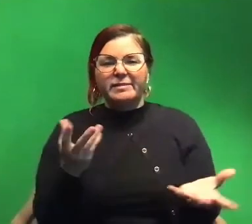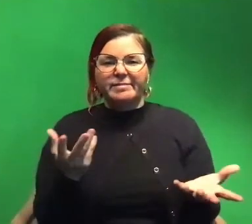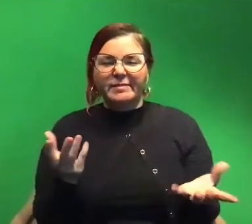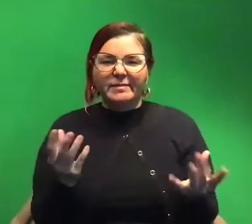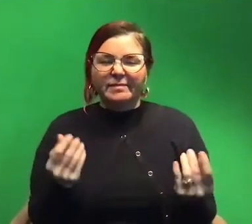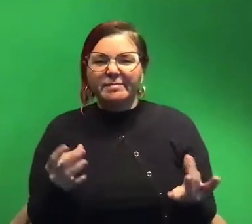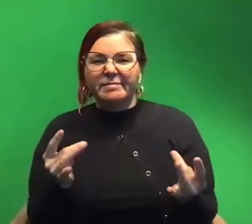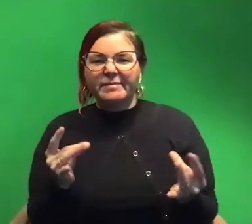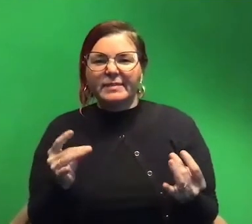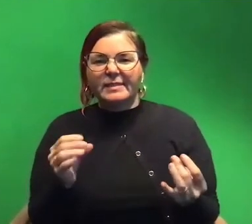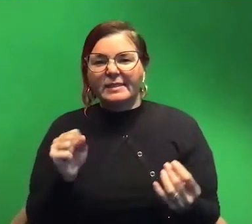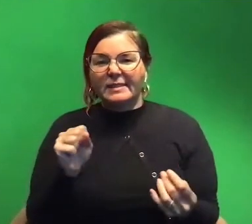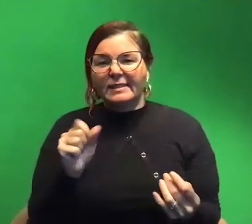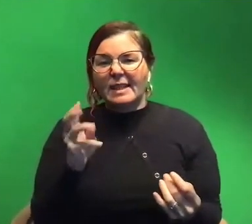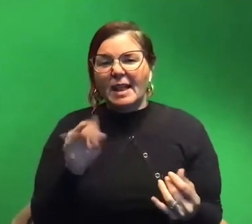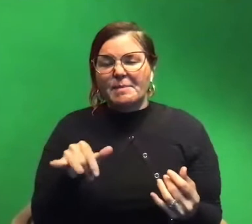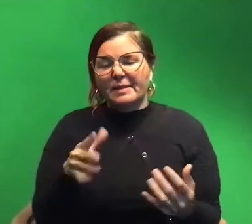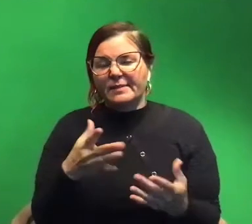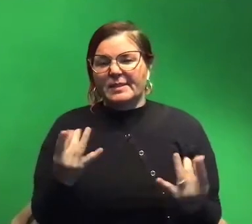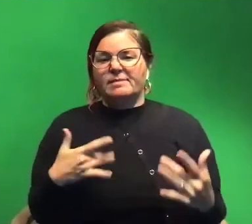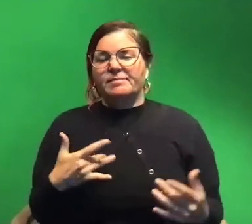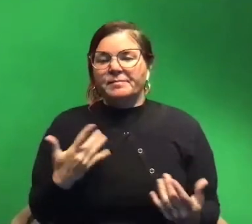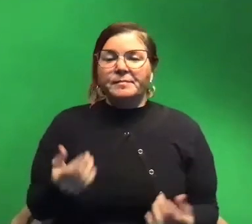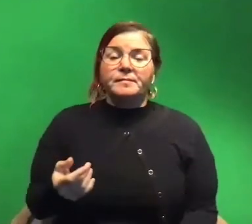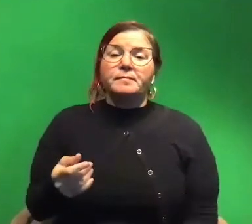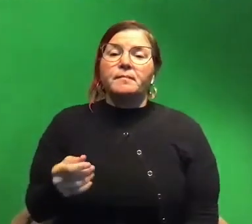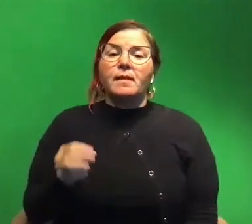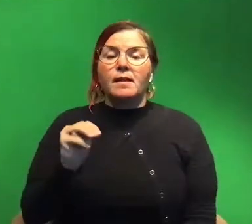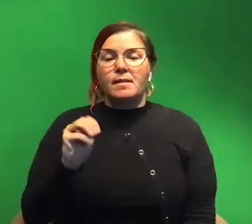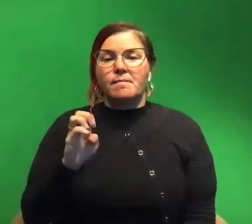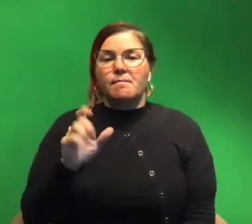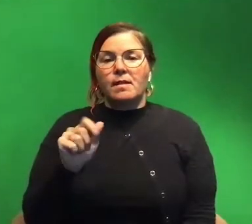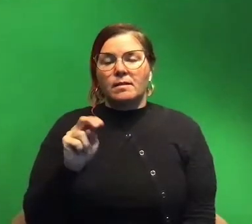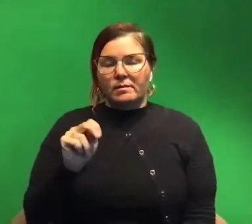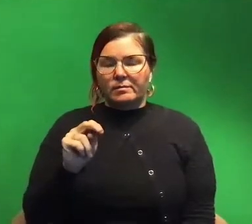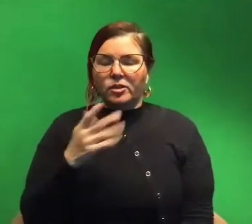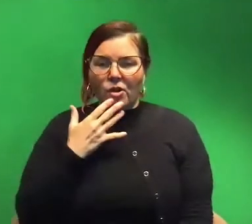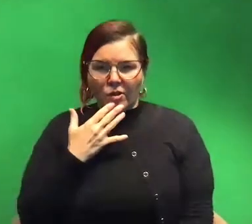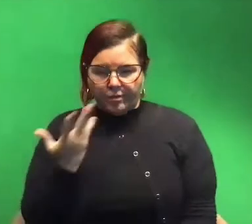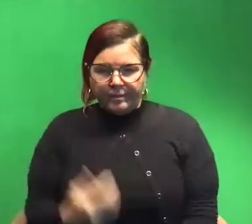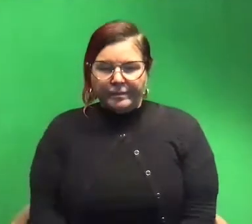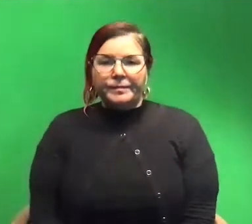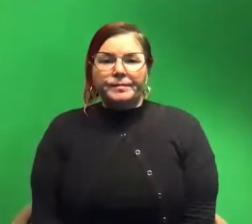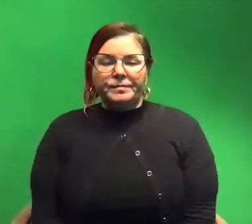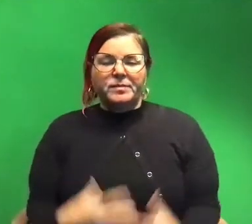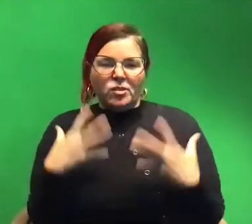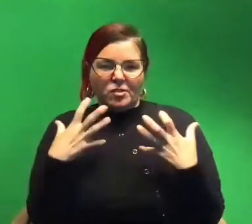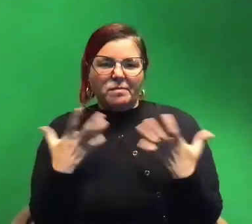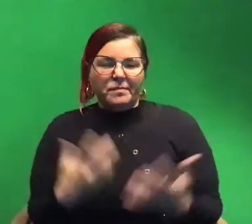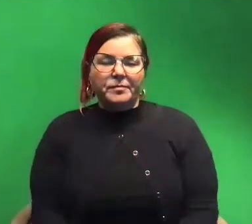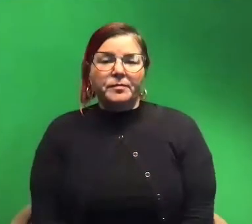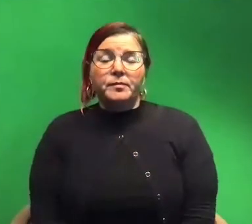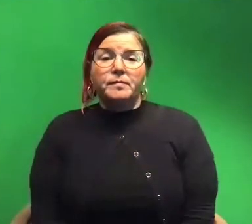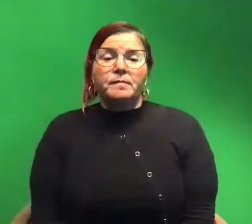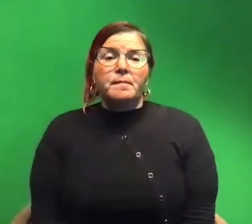consistency to it and then melanin uh which gives it the dark color. Um so